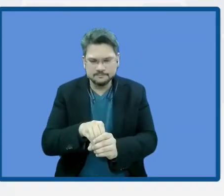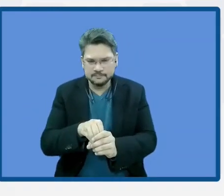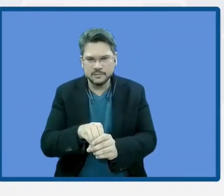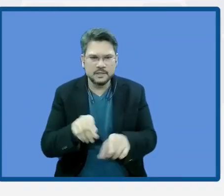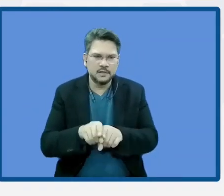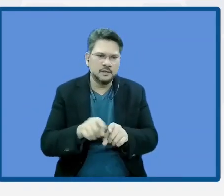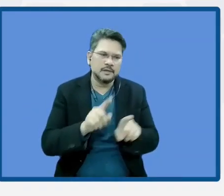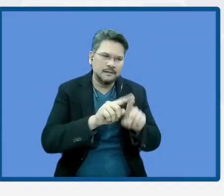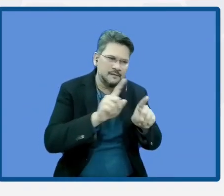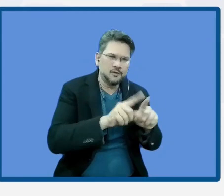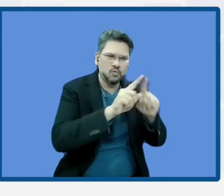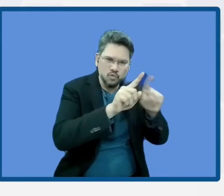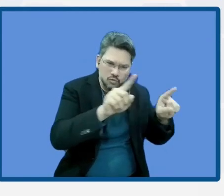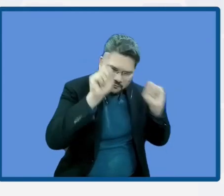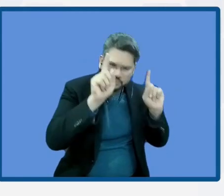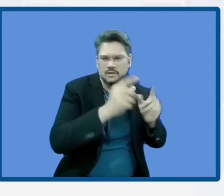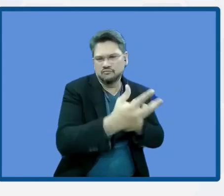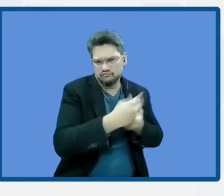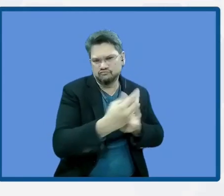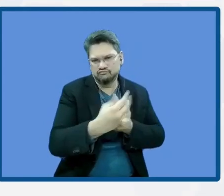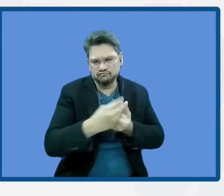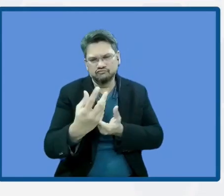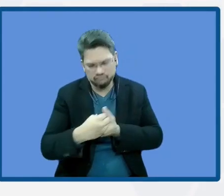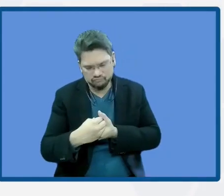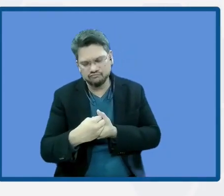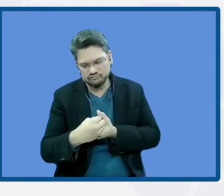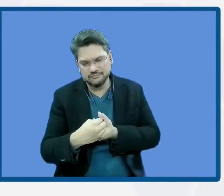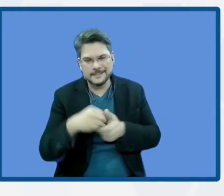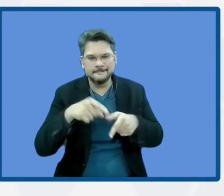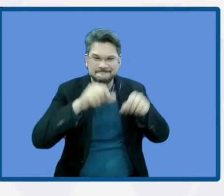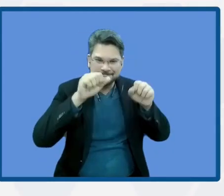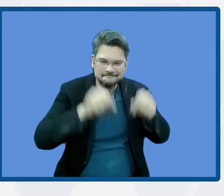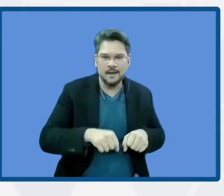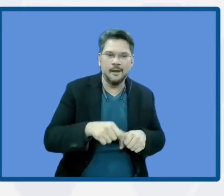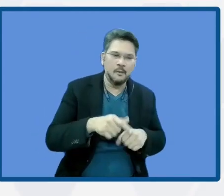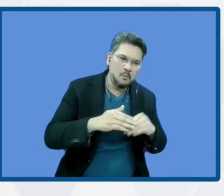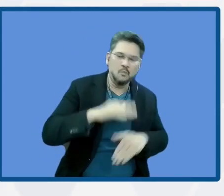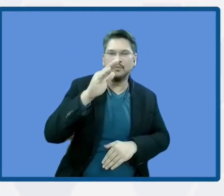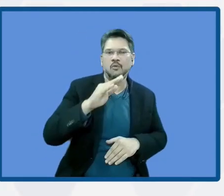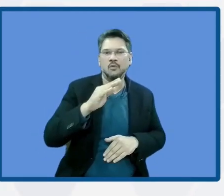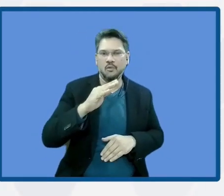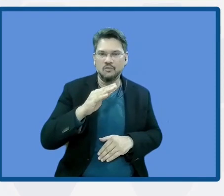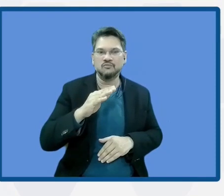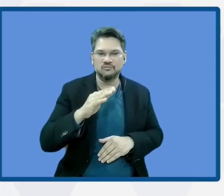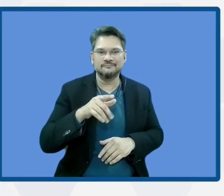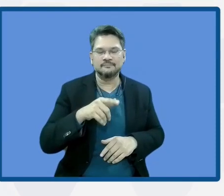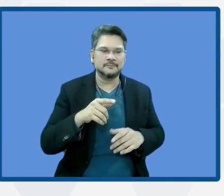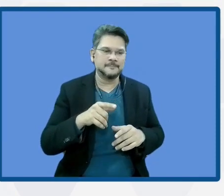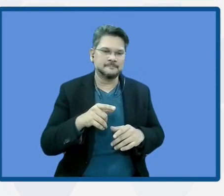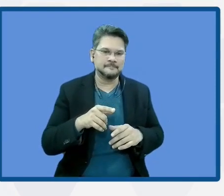universities. This will make possible to have a critical path